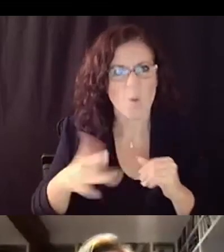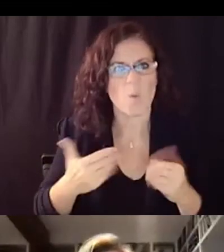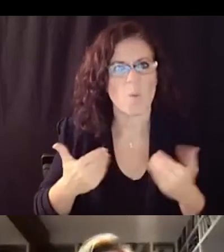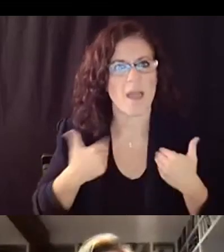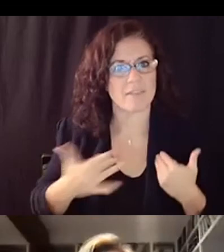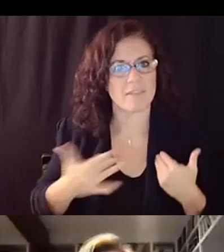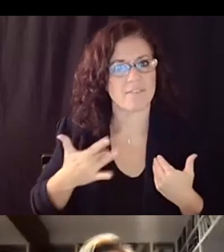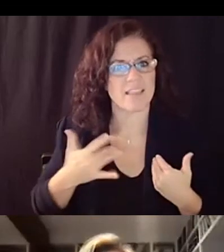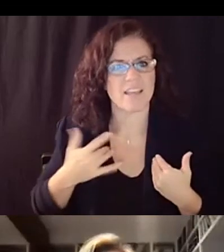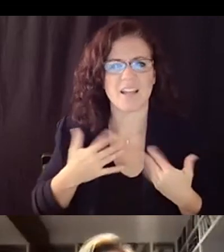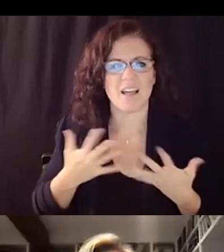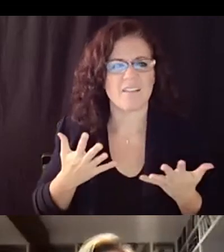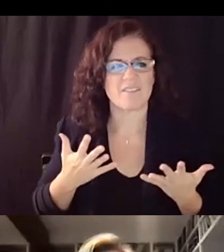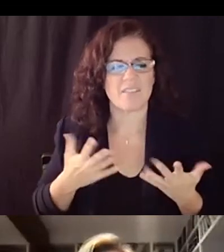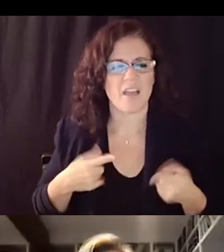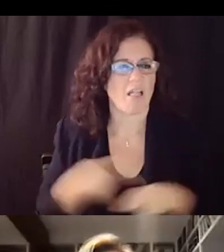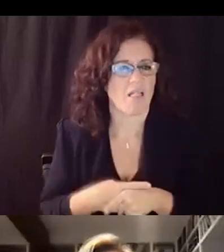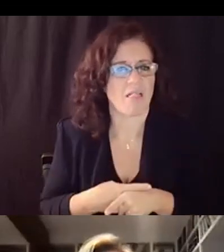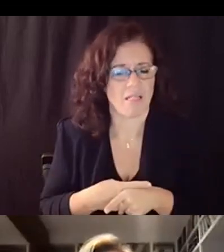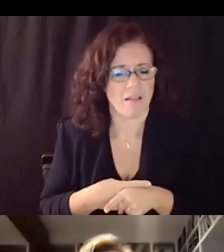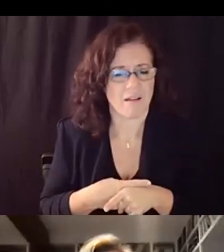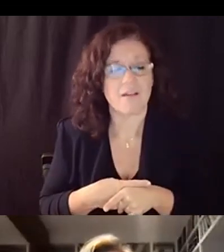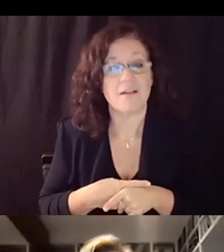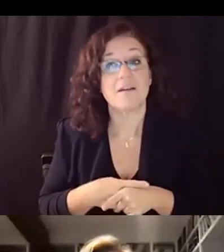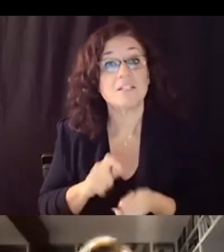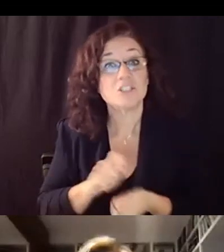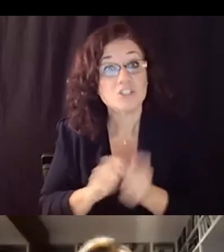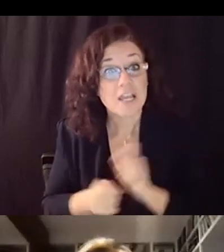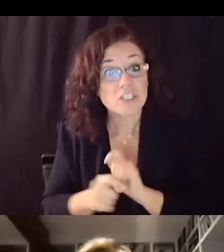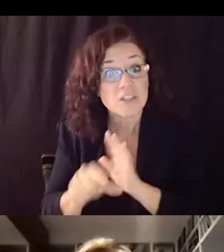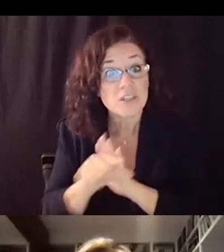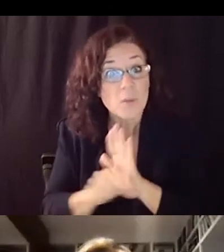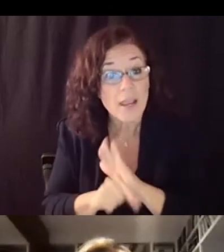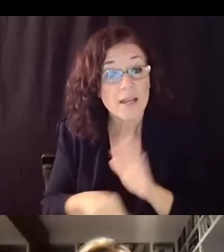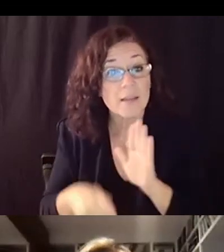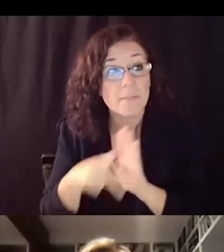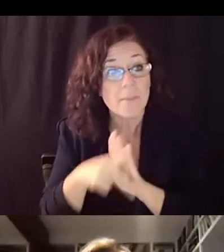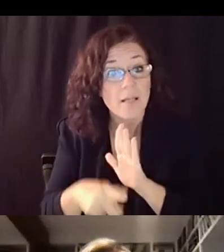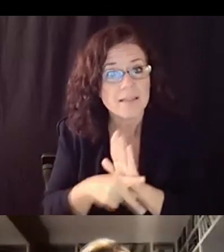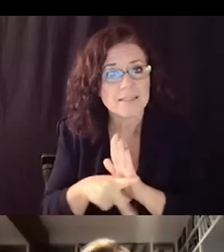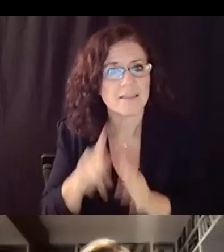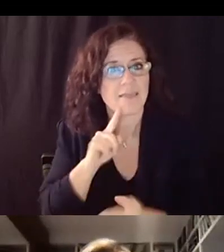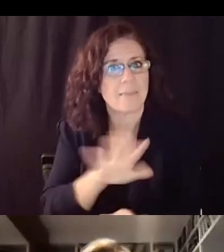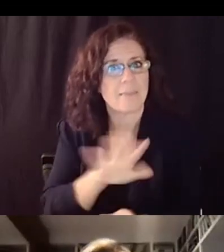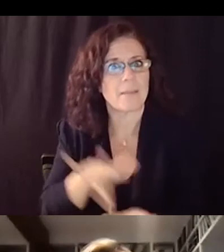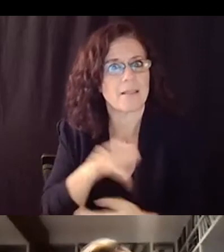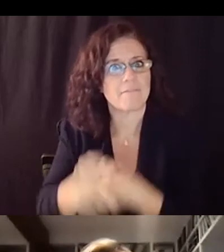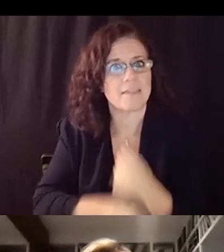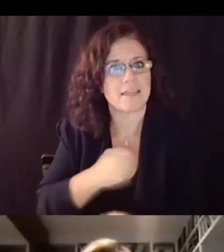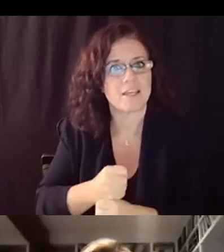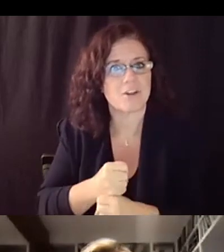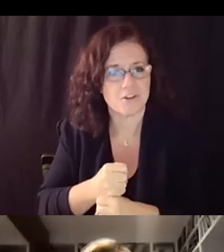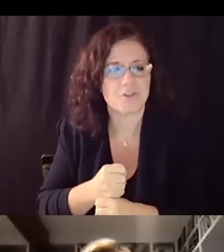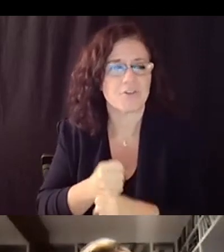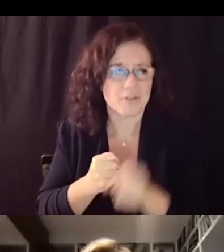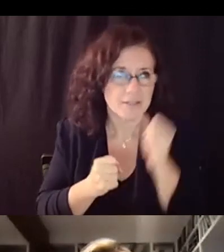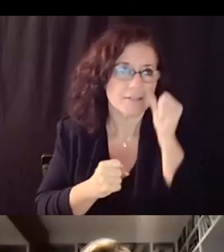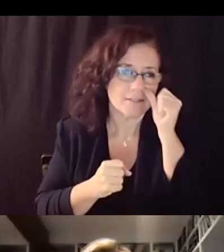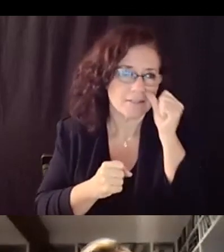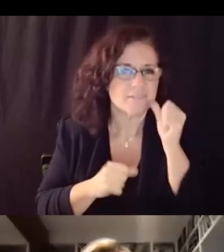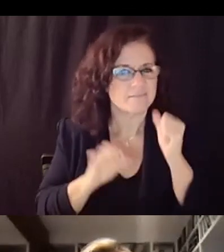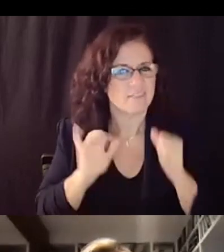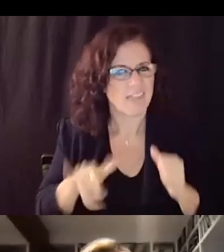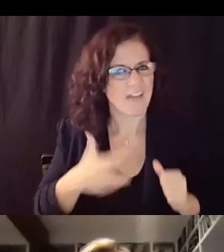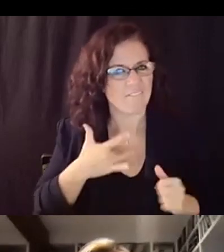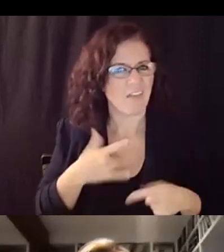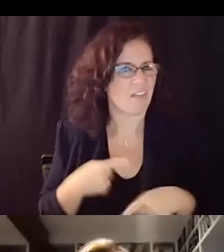uh the middle of this you know school year at a speed of urgency i do want to assure